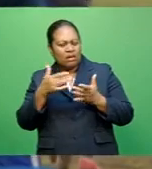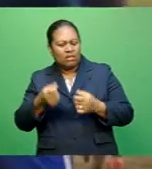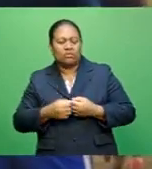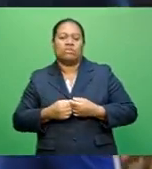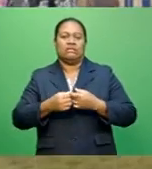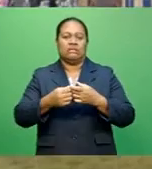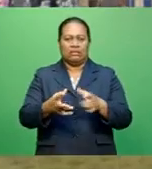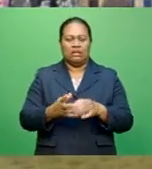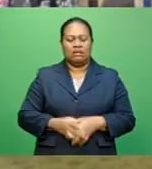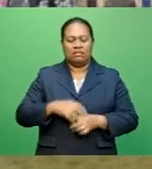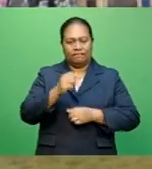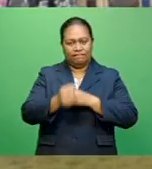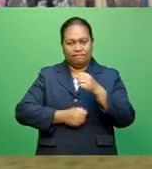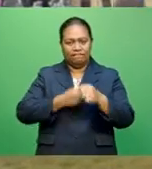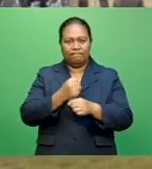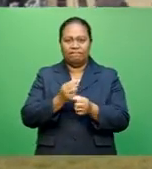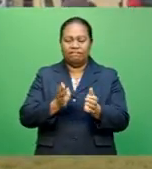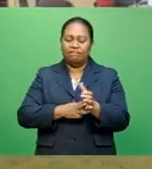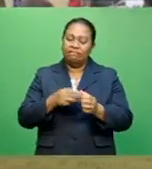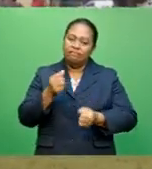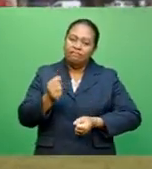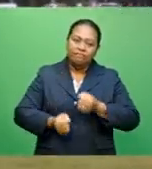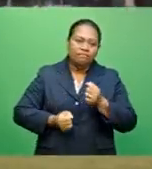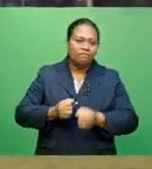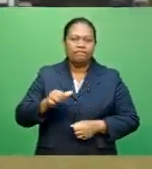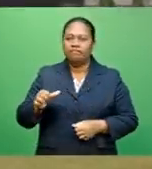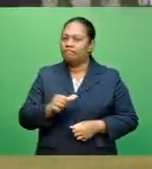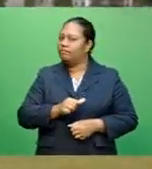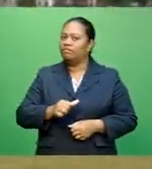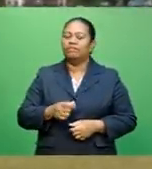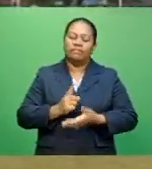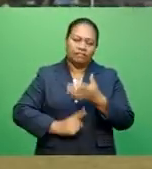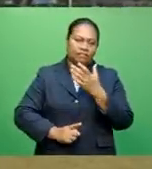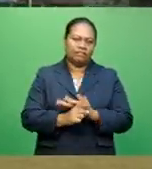start their season in March as opposed to early FEM.